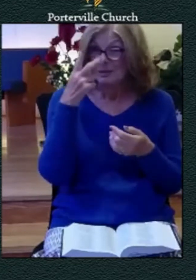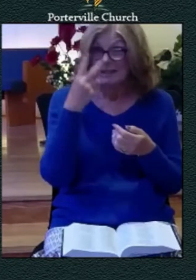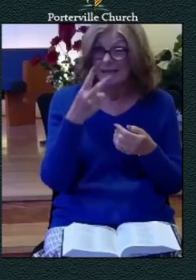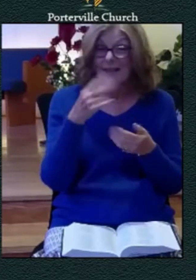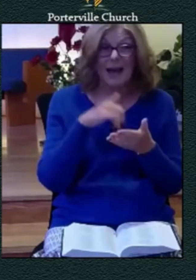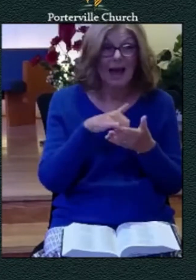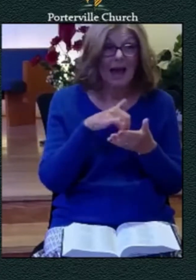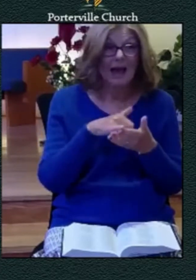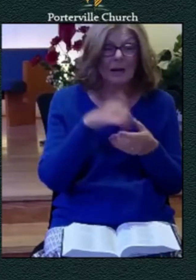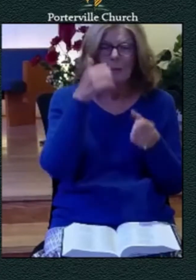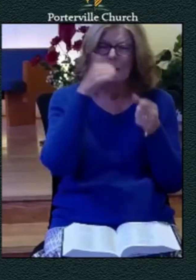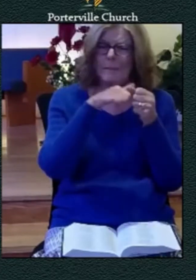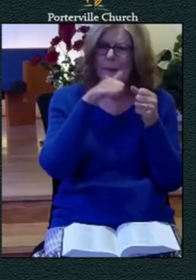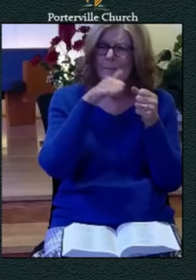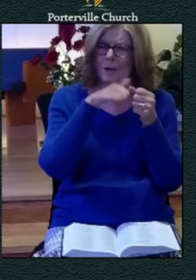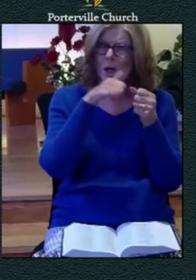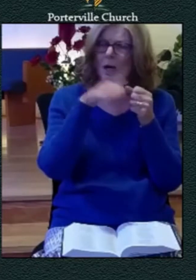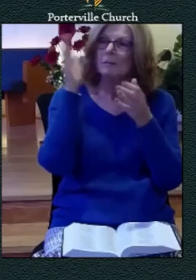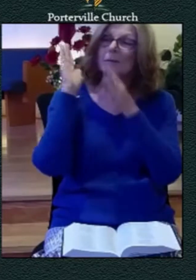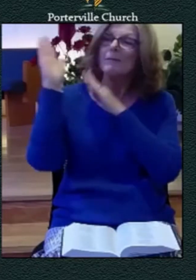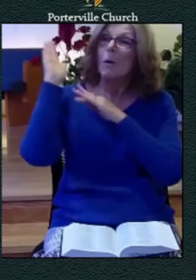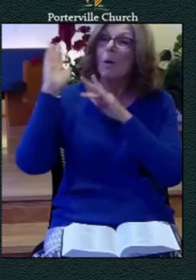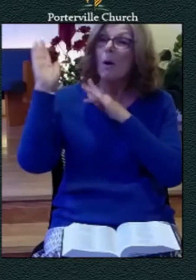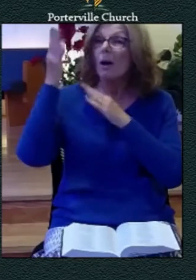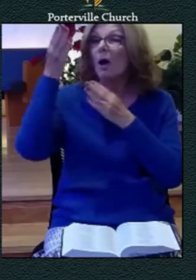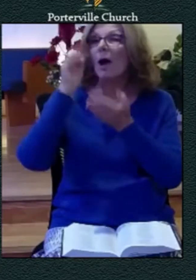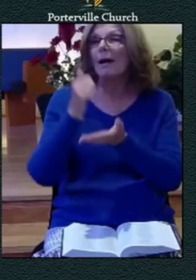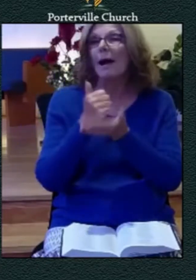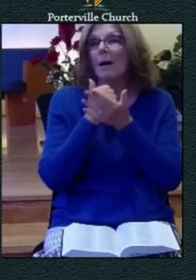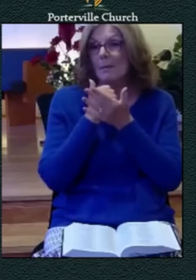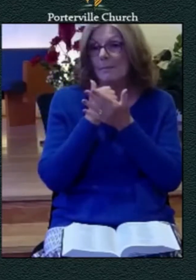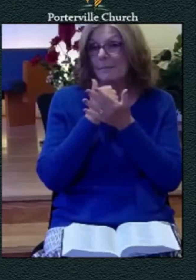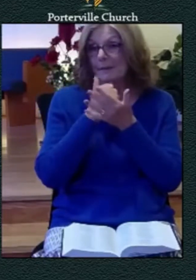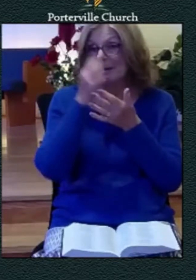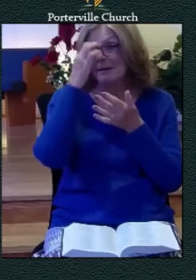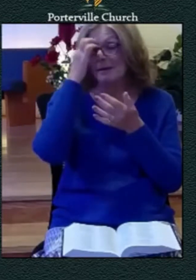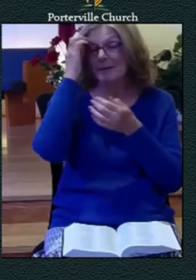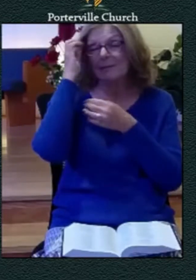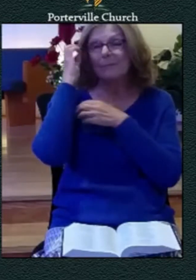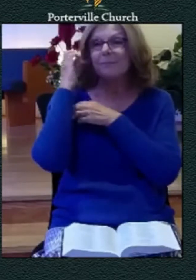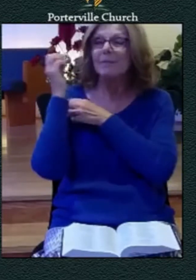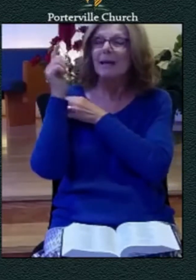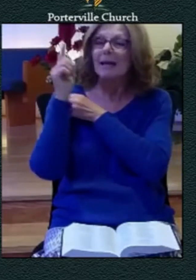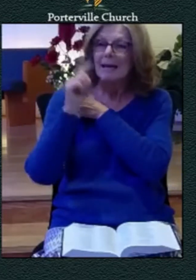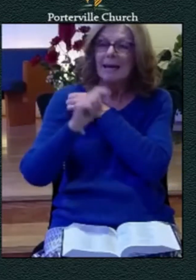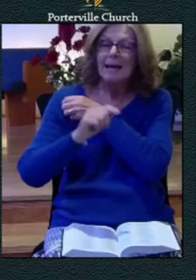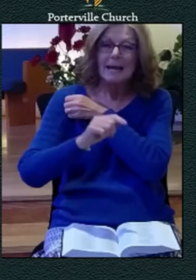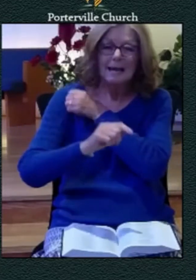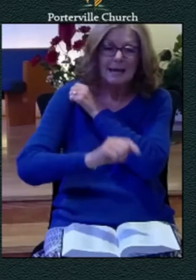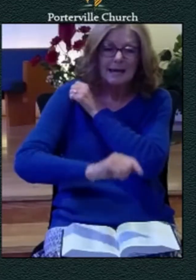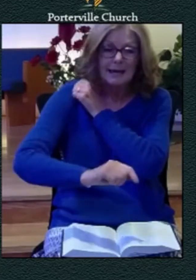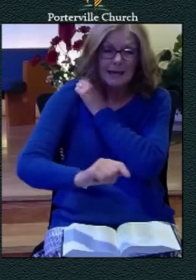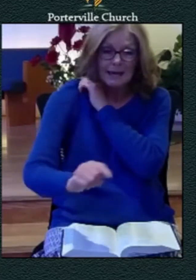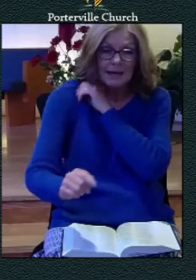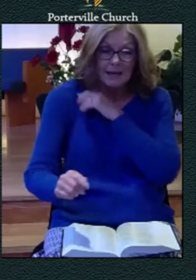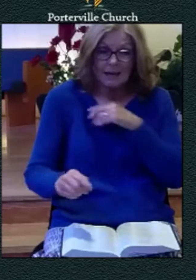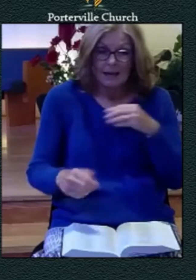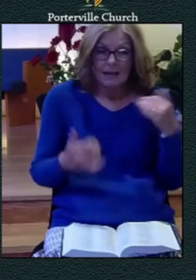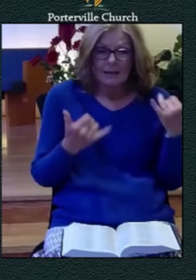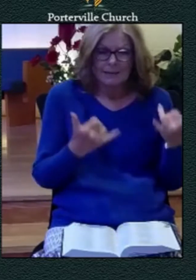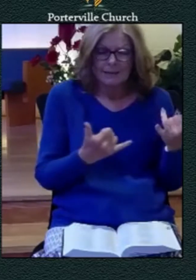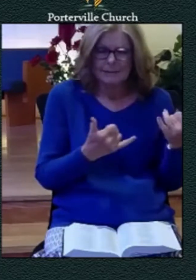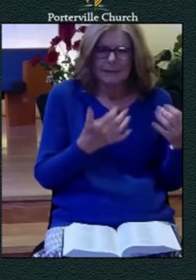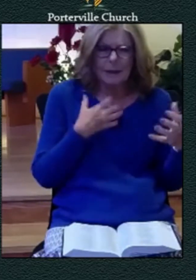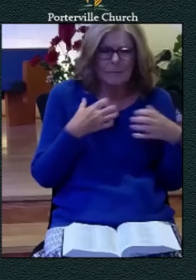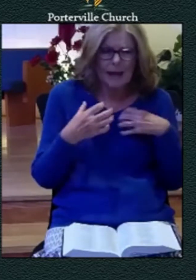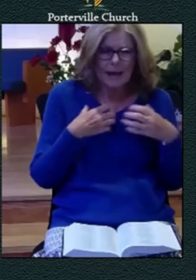longer the doubts and fears dominating his heart and mind he's been able to turn and now his focus is back upon